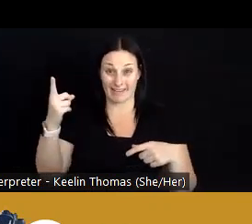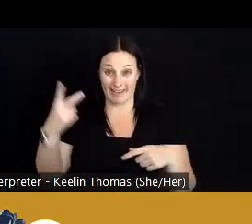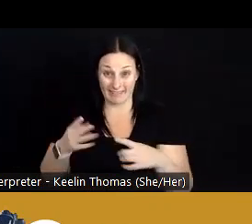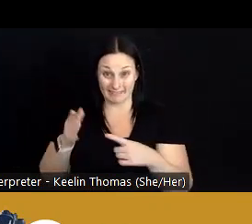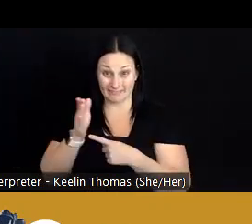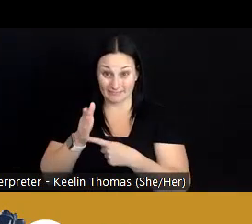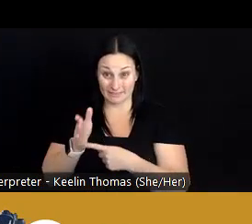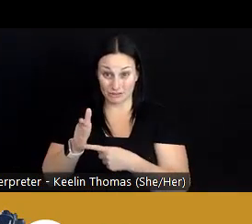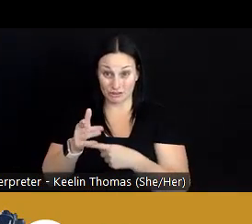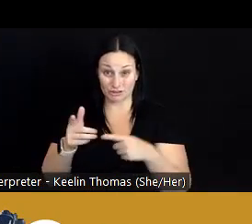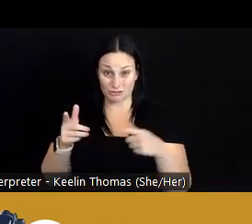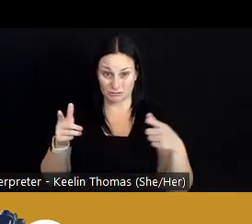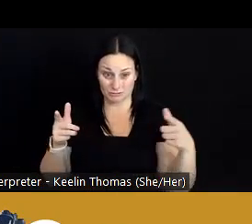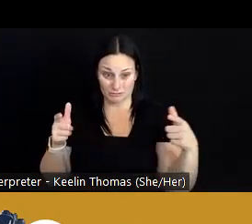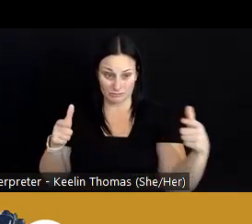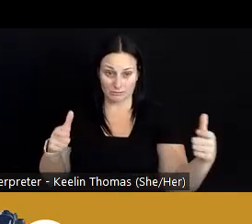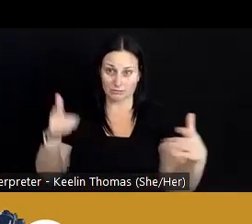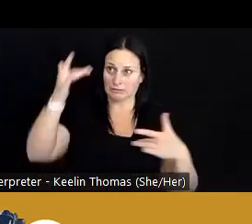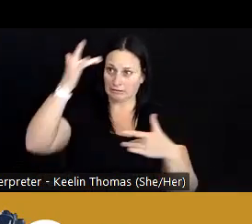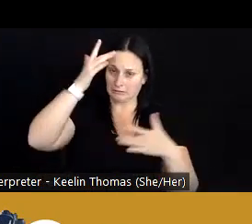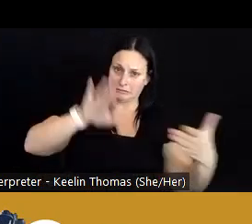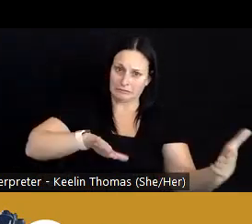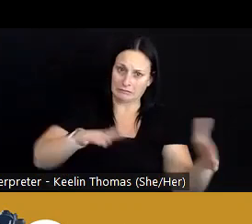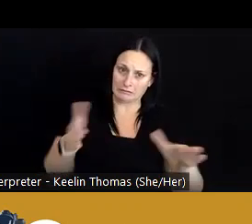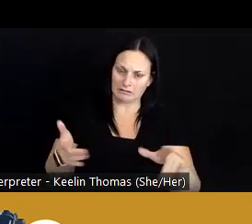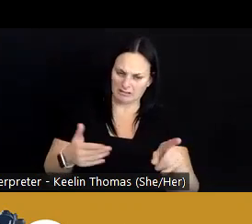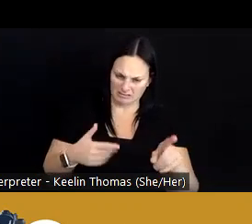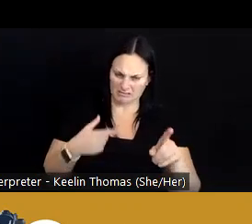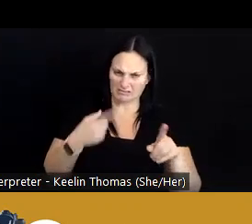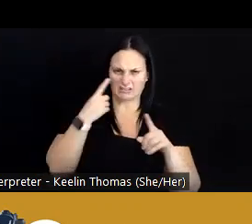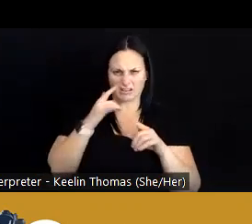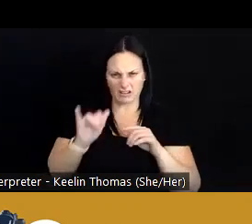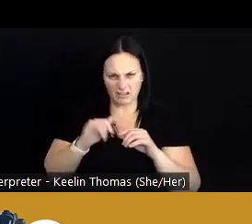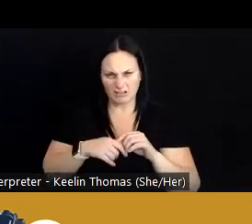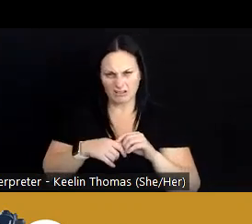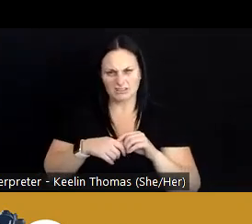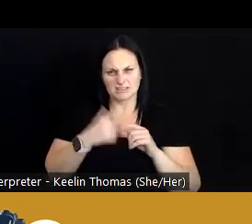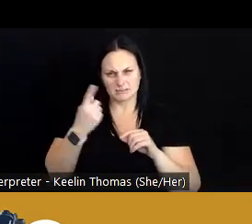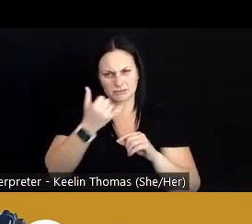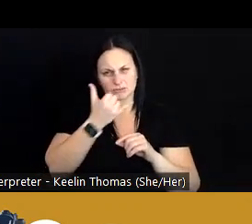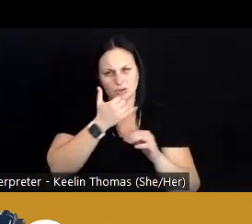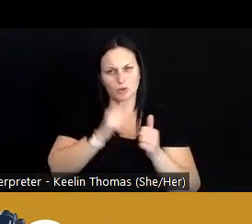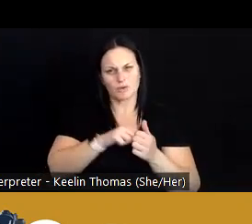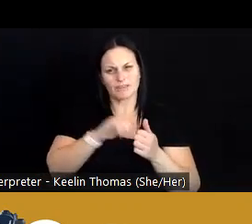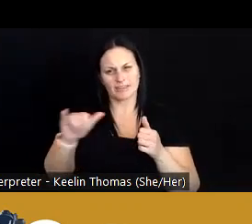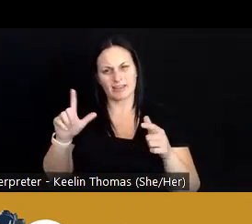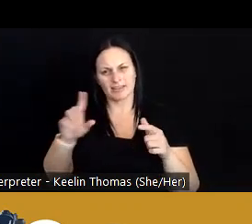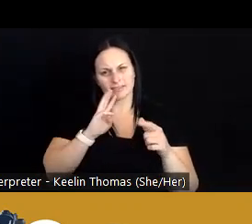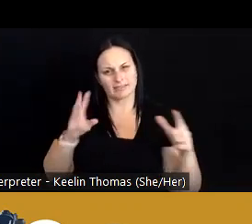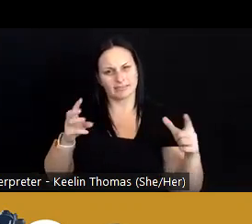in that lake were sick, you'd probably think, gosh, something must be wrong with this lake.